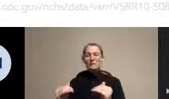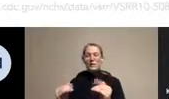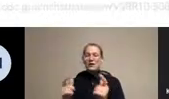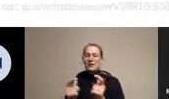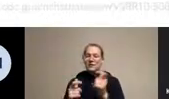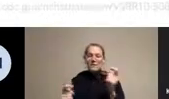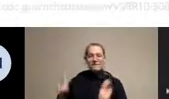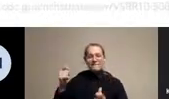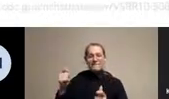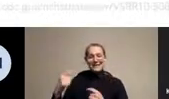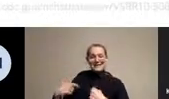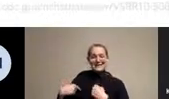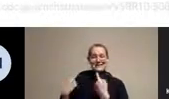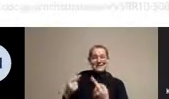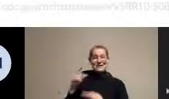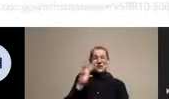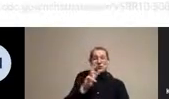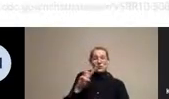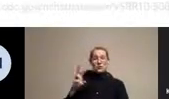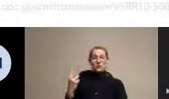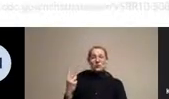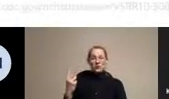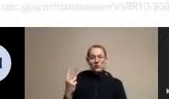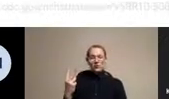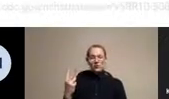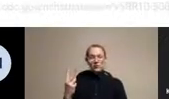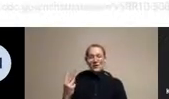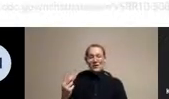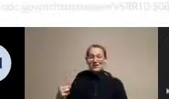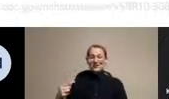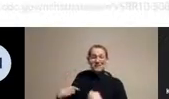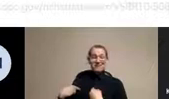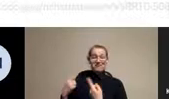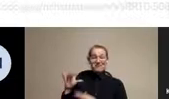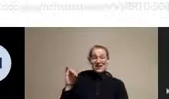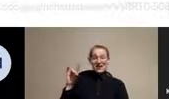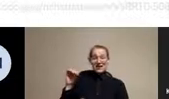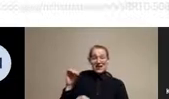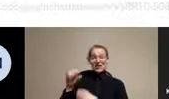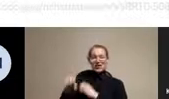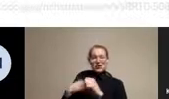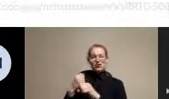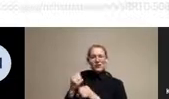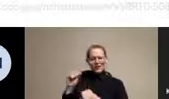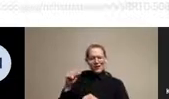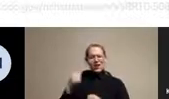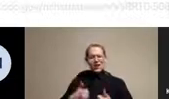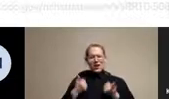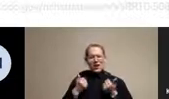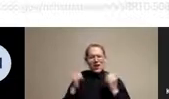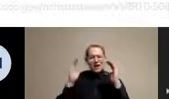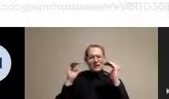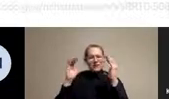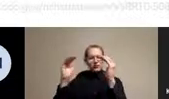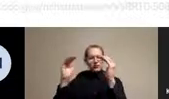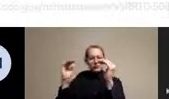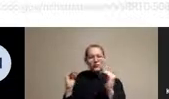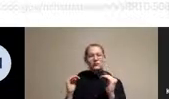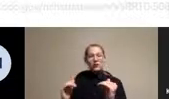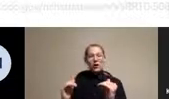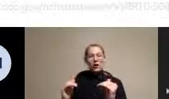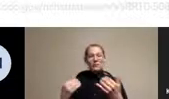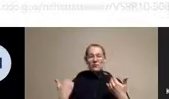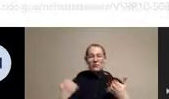huge. We have had drops on life expectancy in the past 80 years, but they're typically in the 0.2, 0.3 range. Well, 0.7 is really quite enormous.